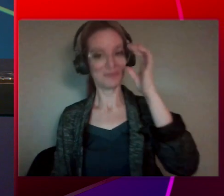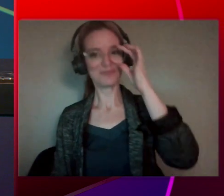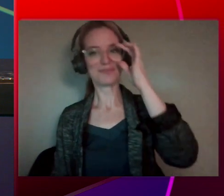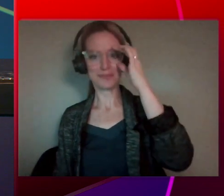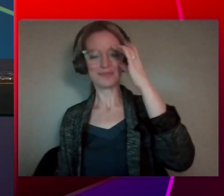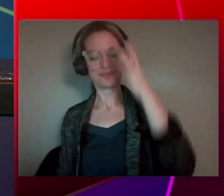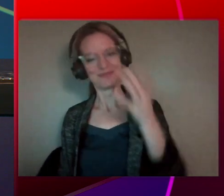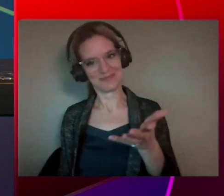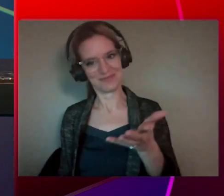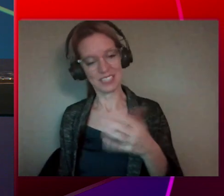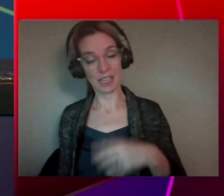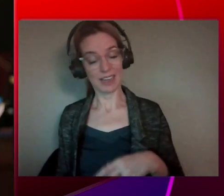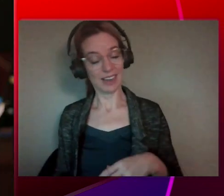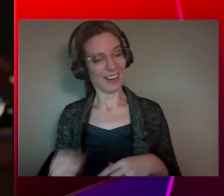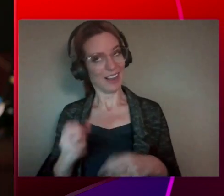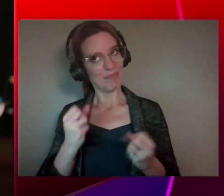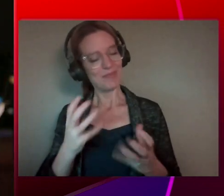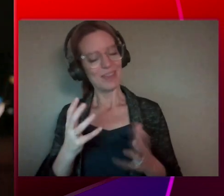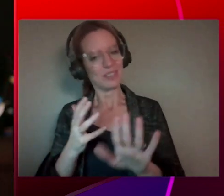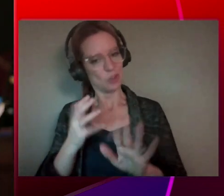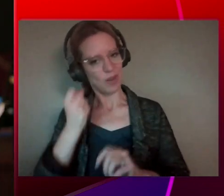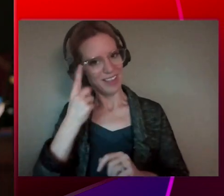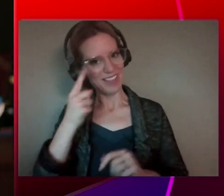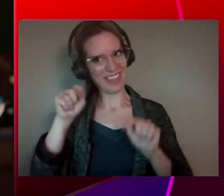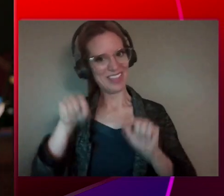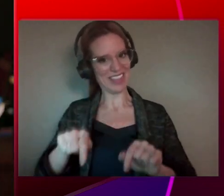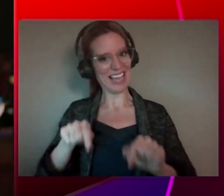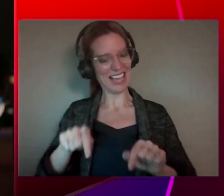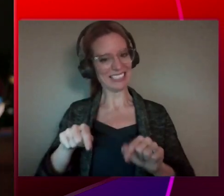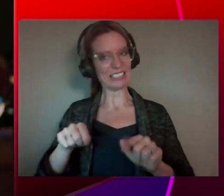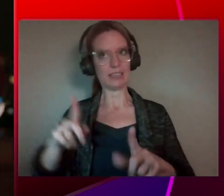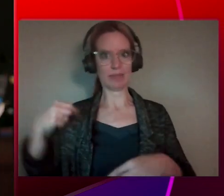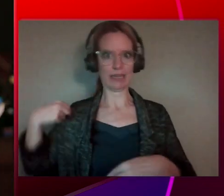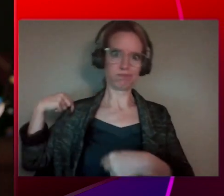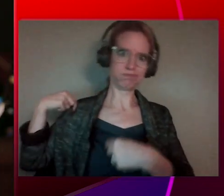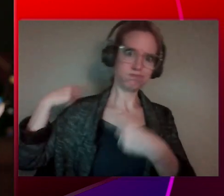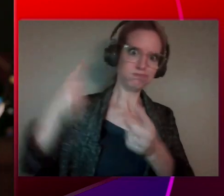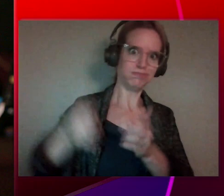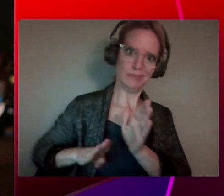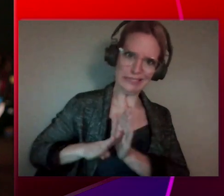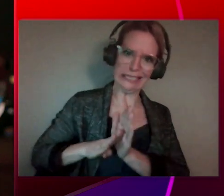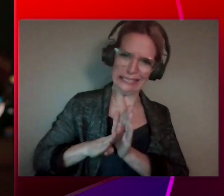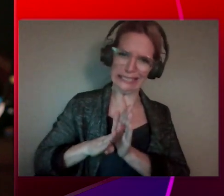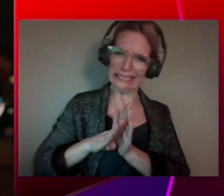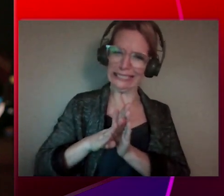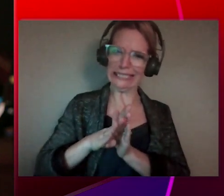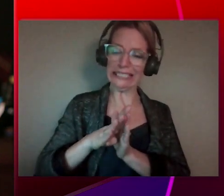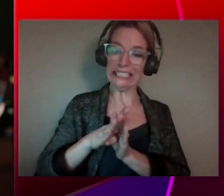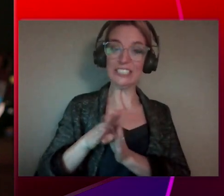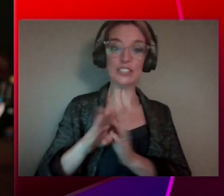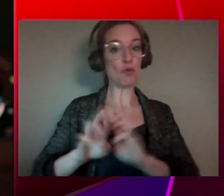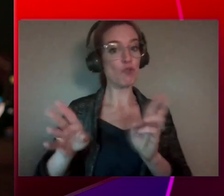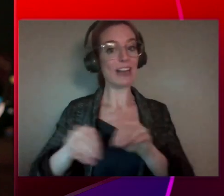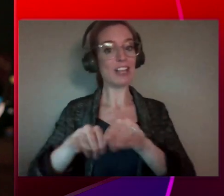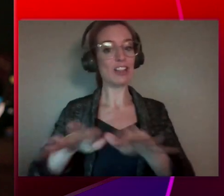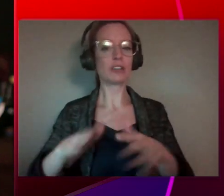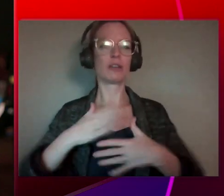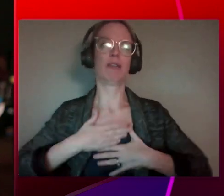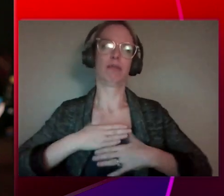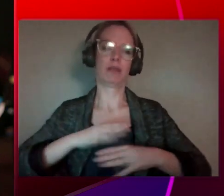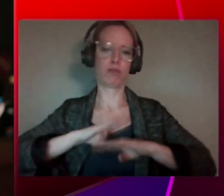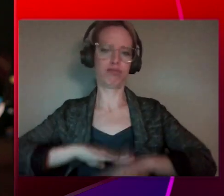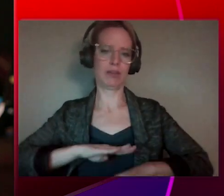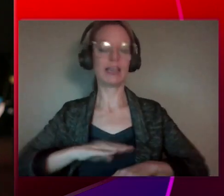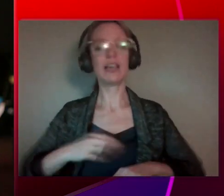extensive journey. So we were quite relieved when we launched. And we have to kind of thank all our preview customers that we've